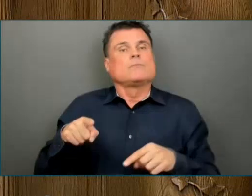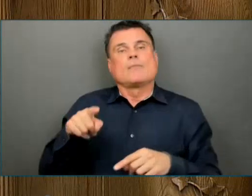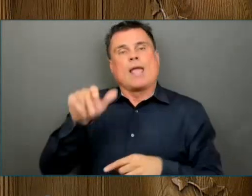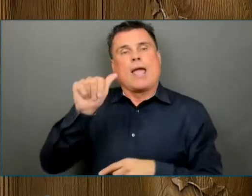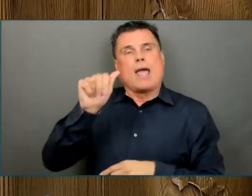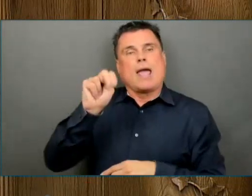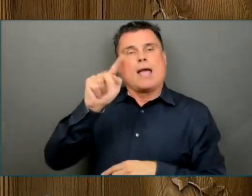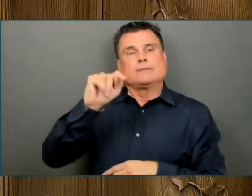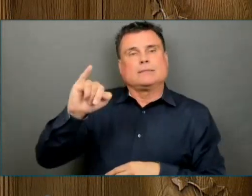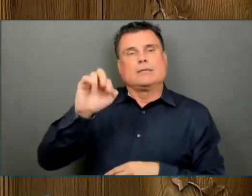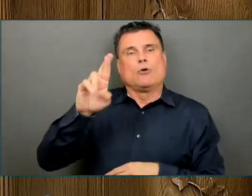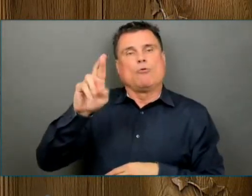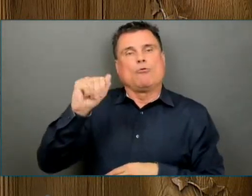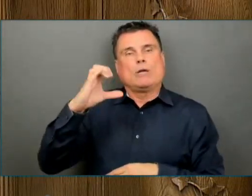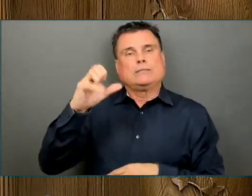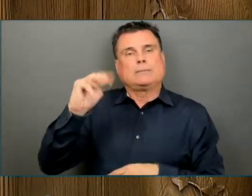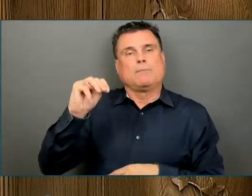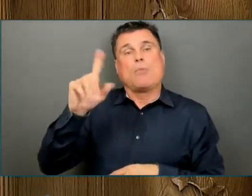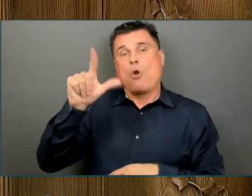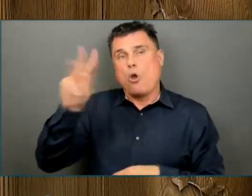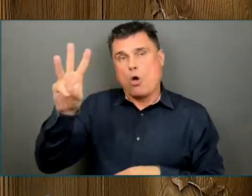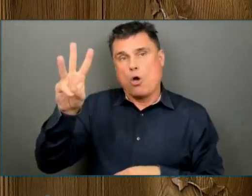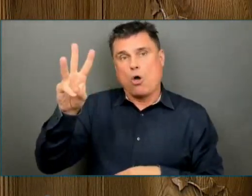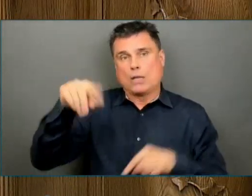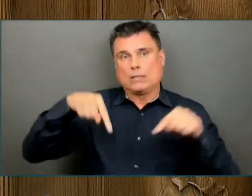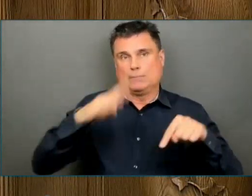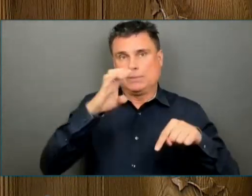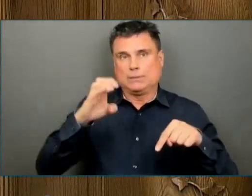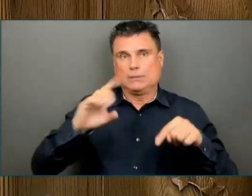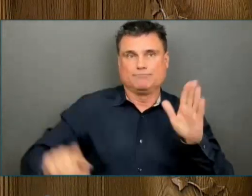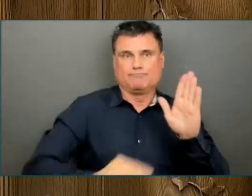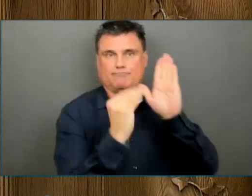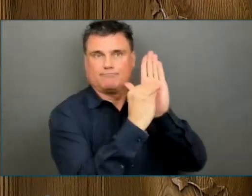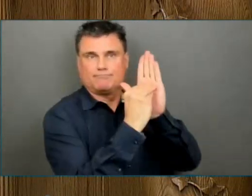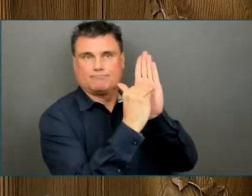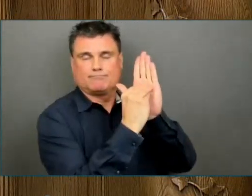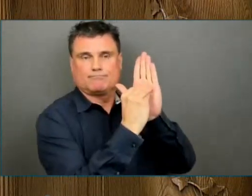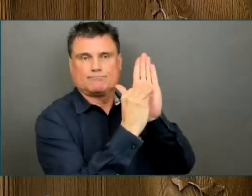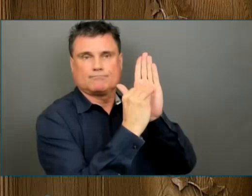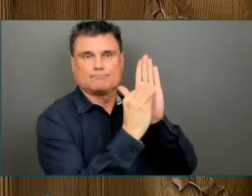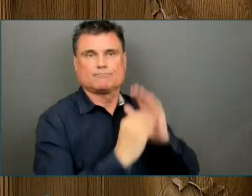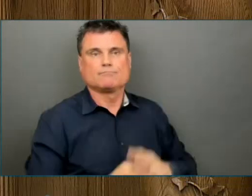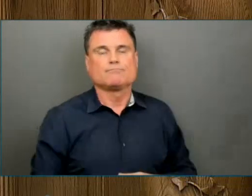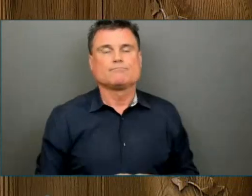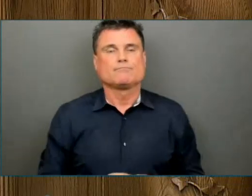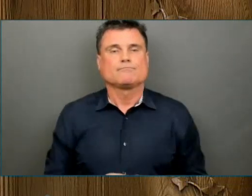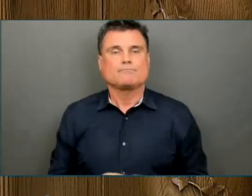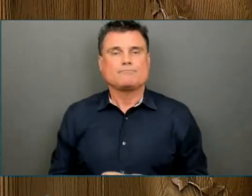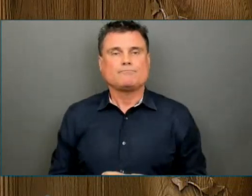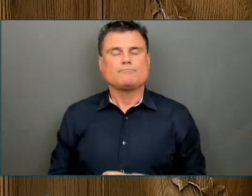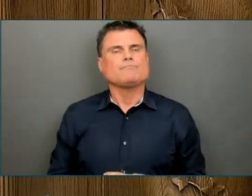to remove barriers to accessibility and inclusion, experienced by British Columbians with disabilities.